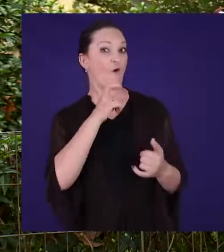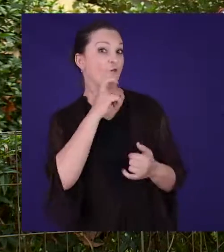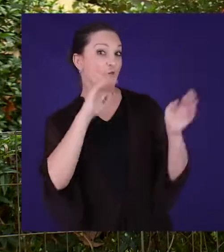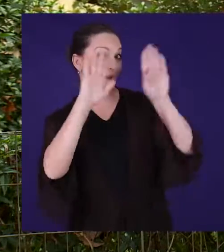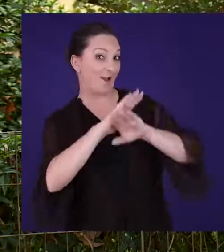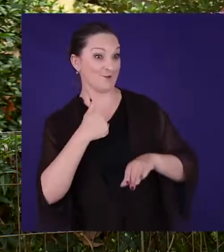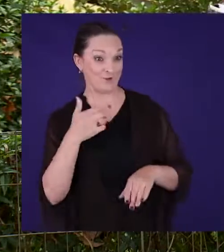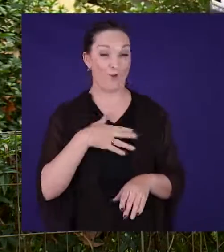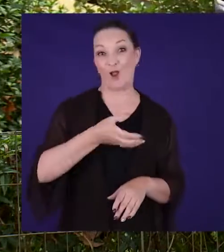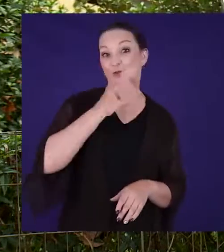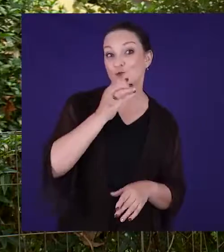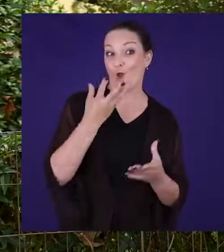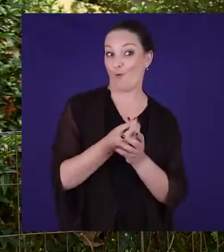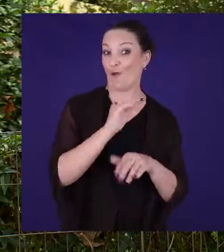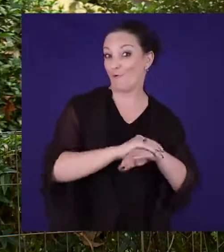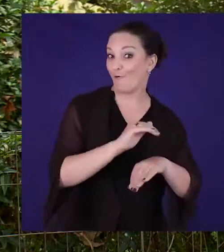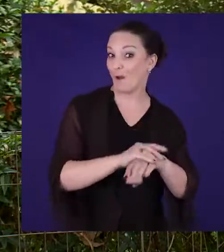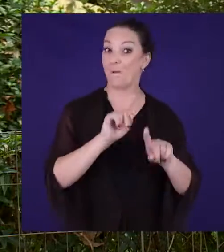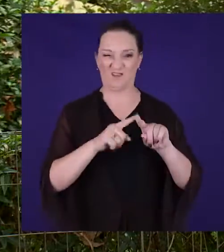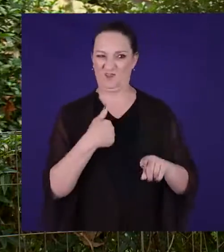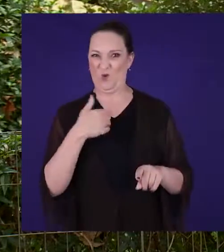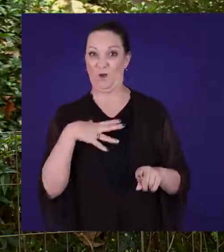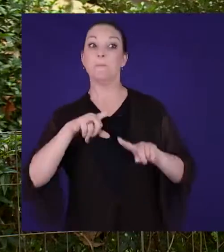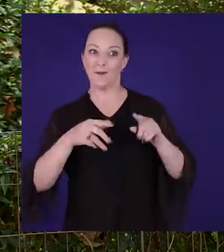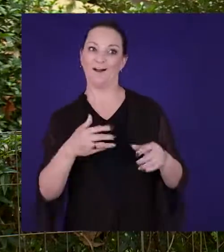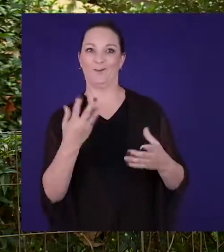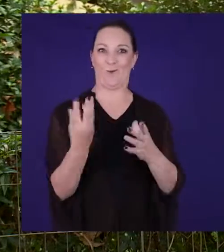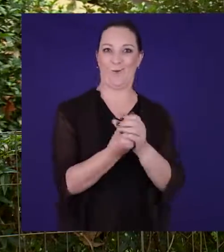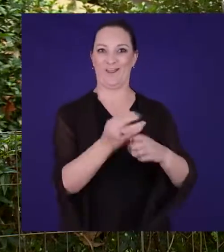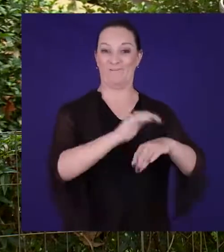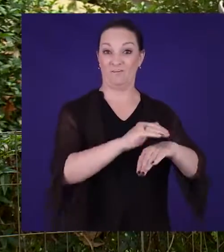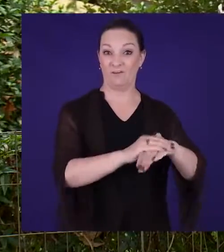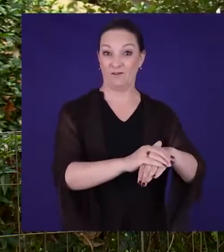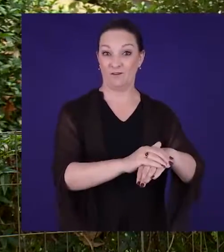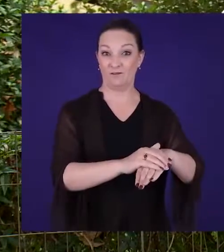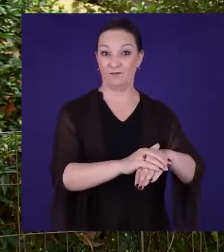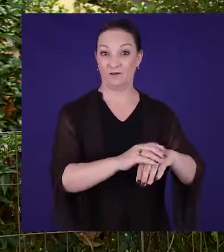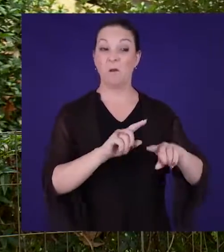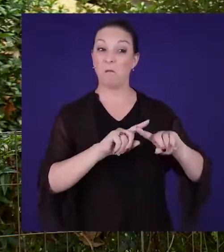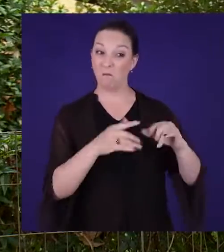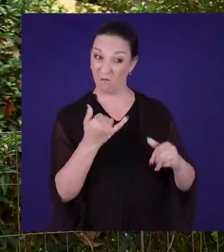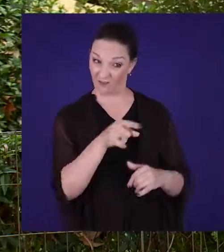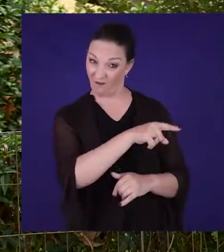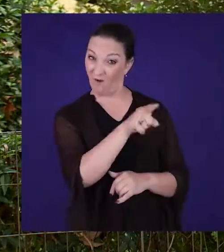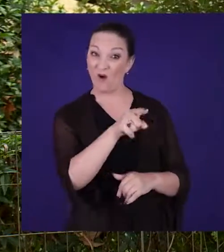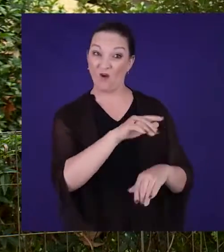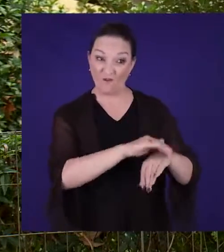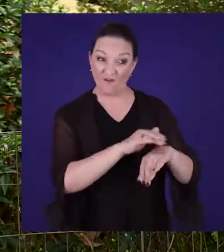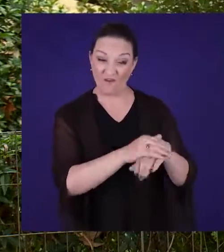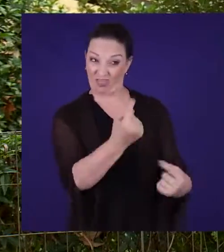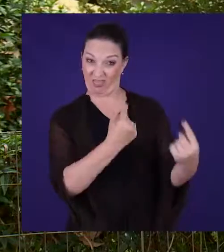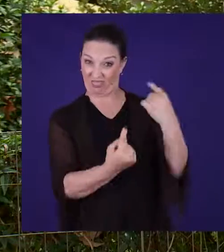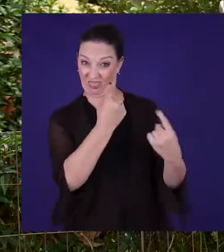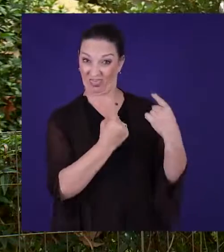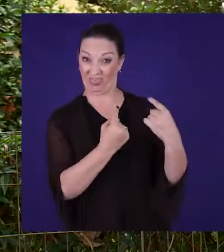drink you don't want to but you want to be part of the crowd and if you don't they're going to throw you out and the